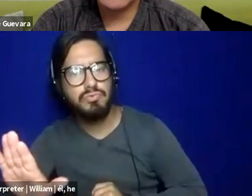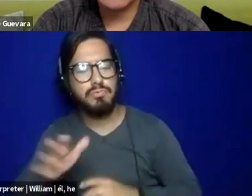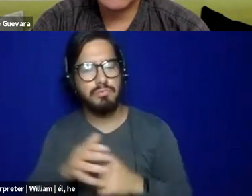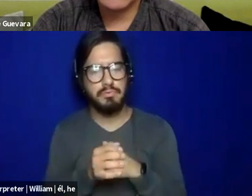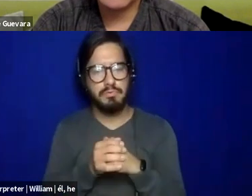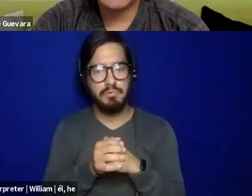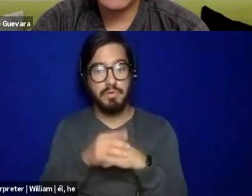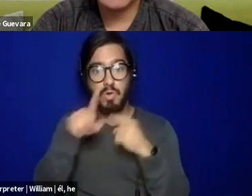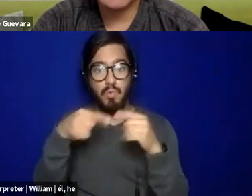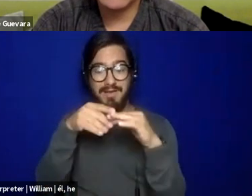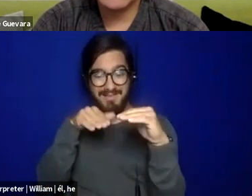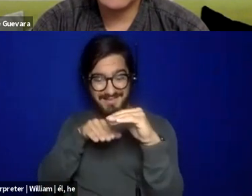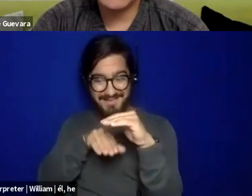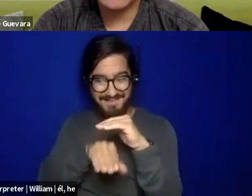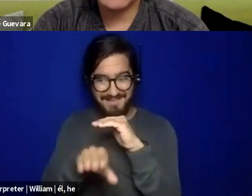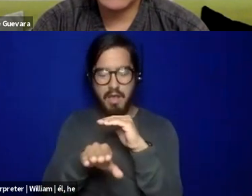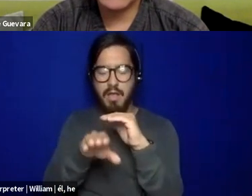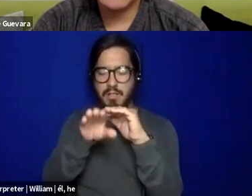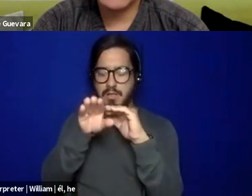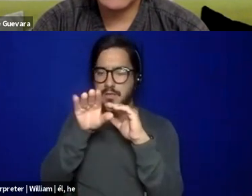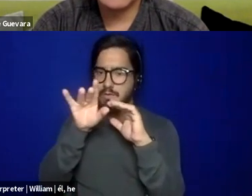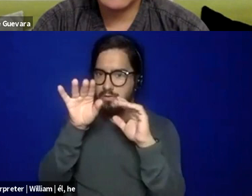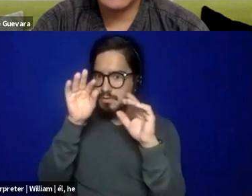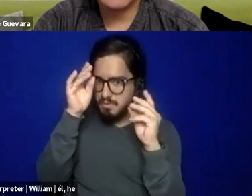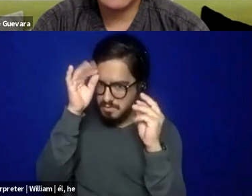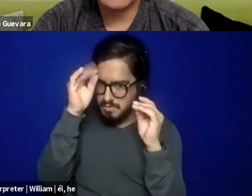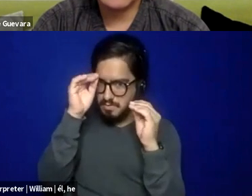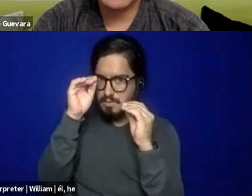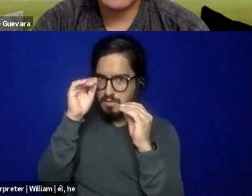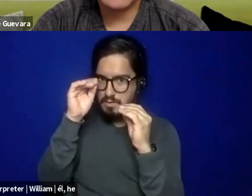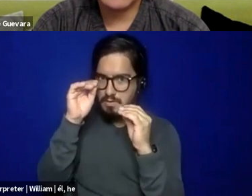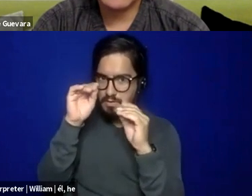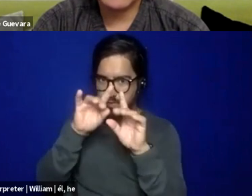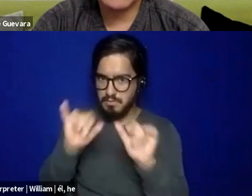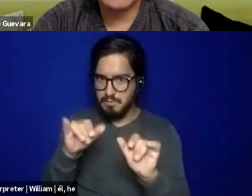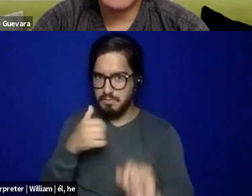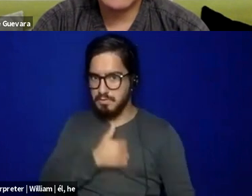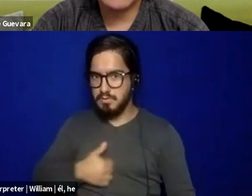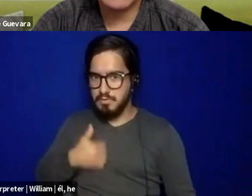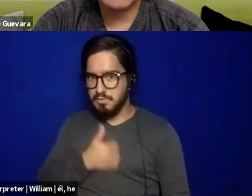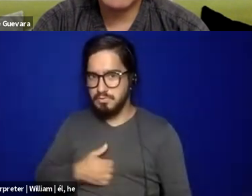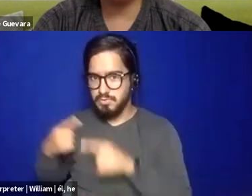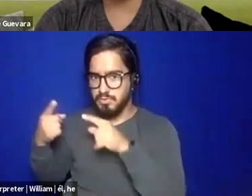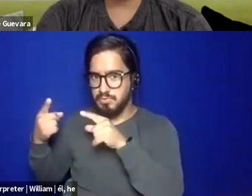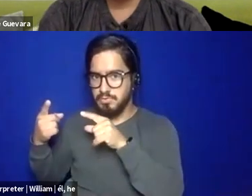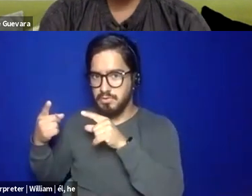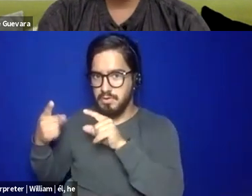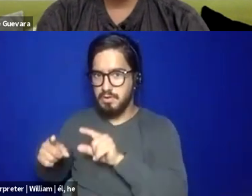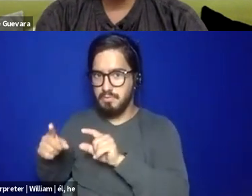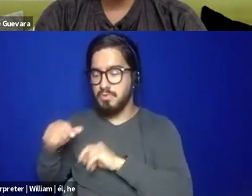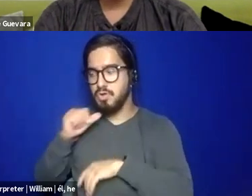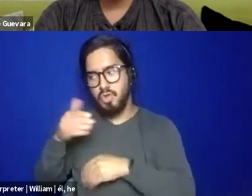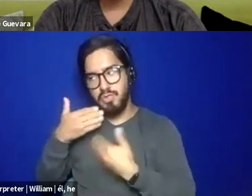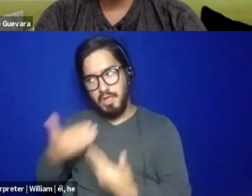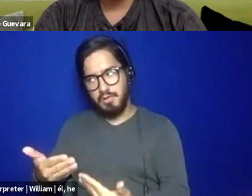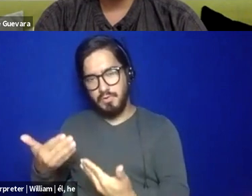in there and pour into that system, excuse me one second, I knew that was going to happen. No, thank you. Thank you. No,